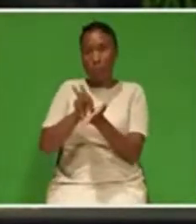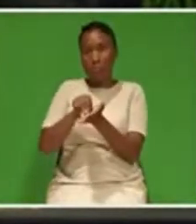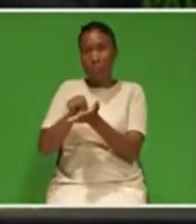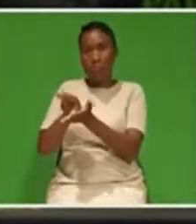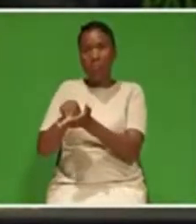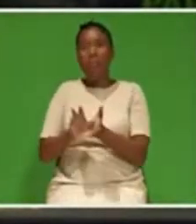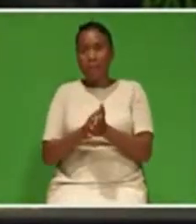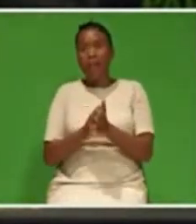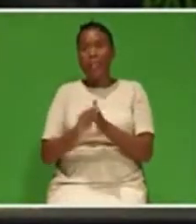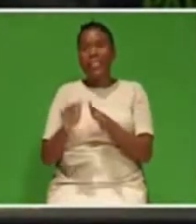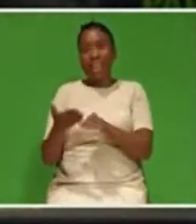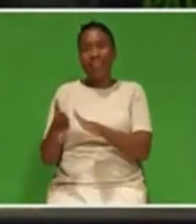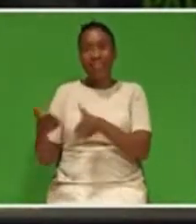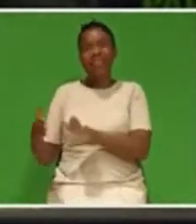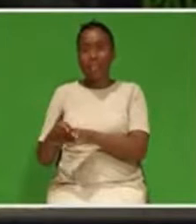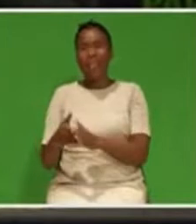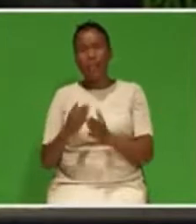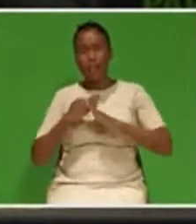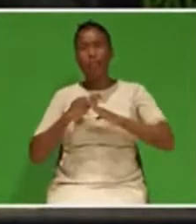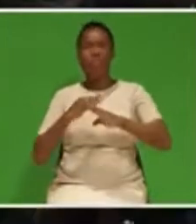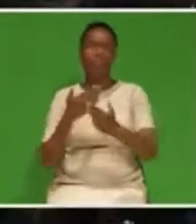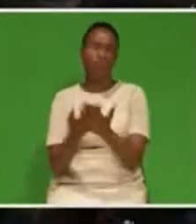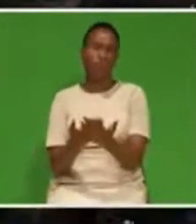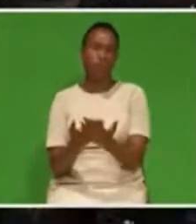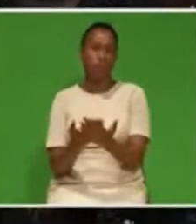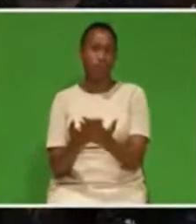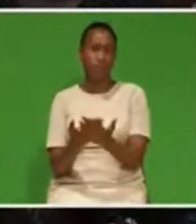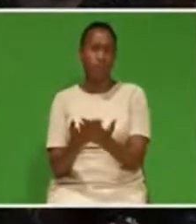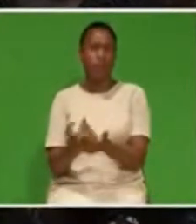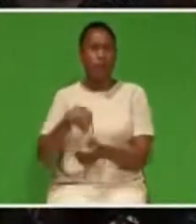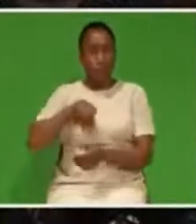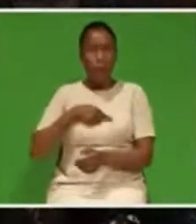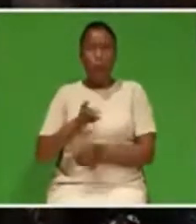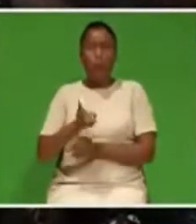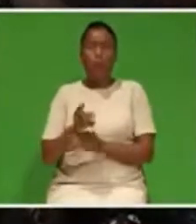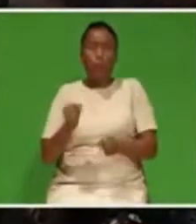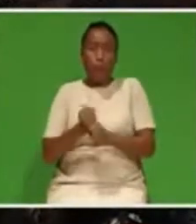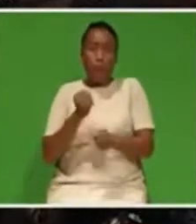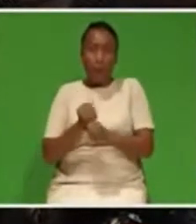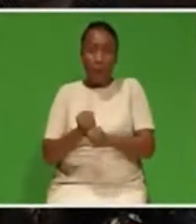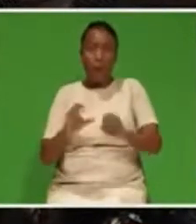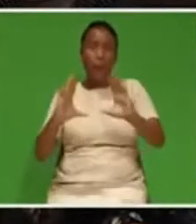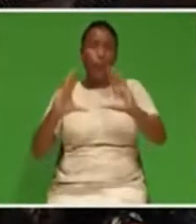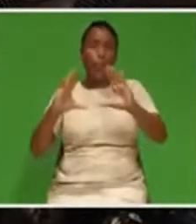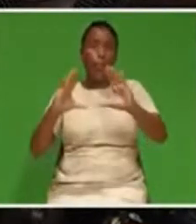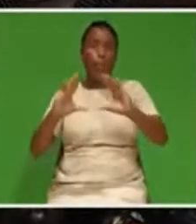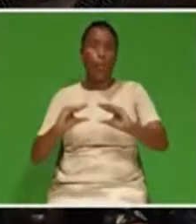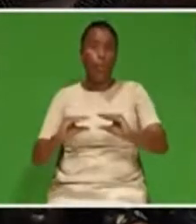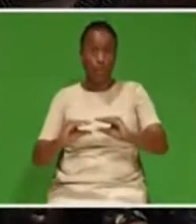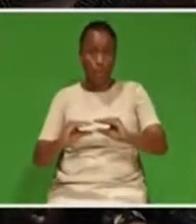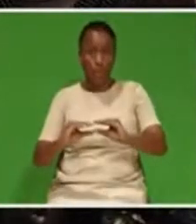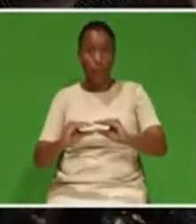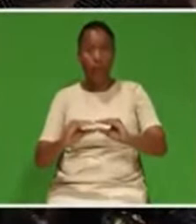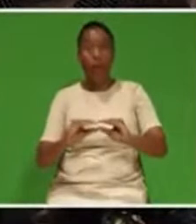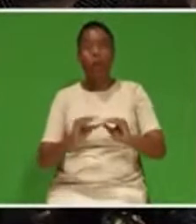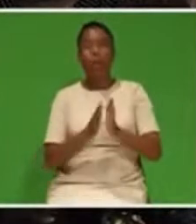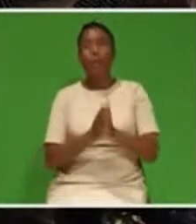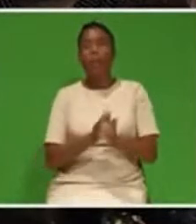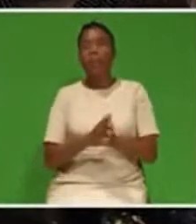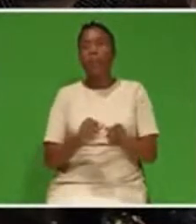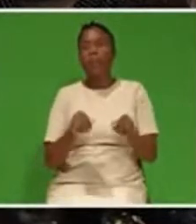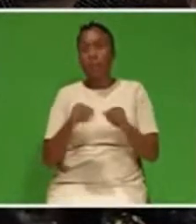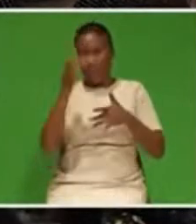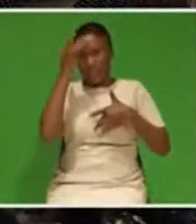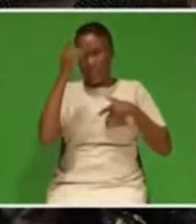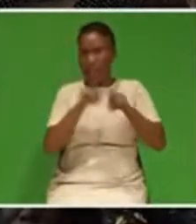have been prevented. We are also working to combat non-communicable diseases like diabetes,